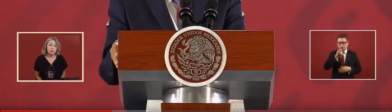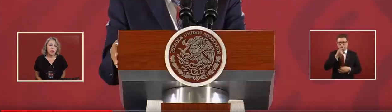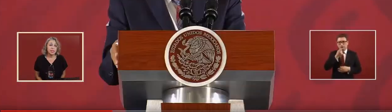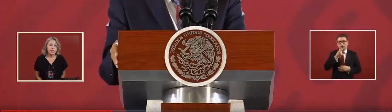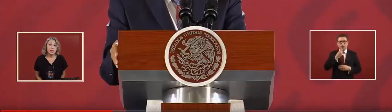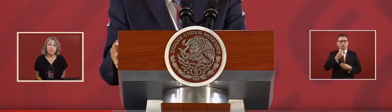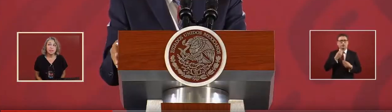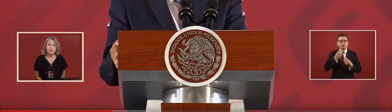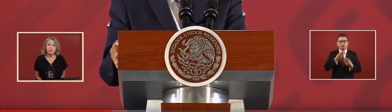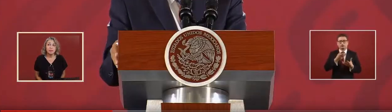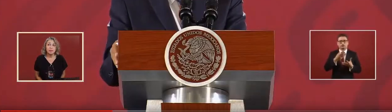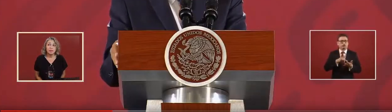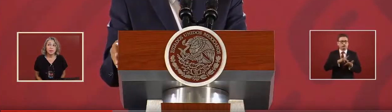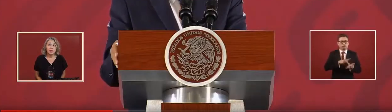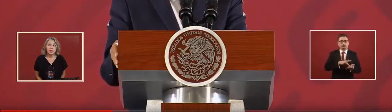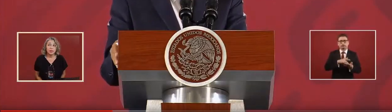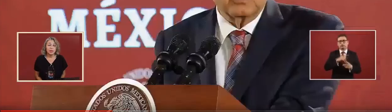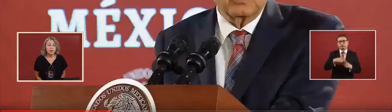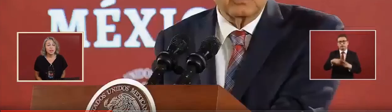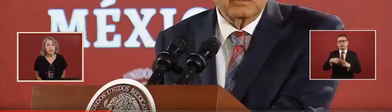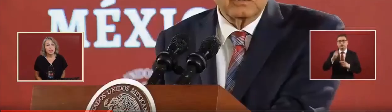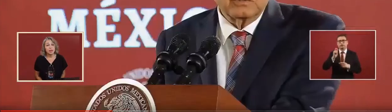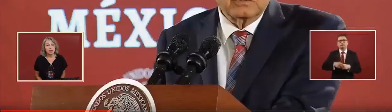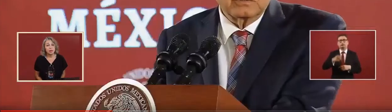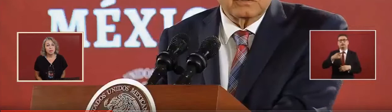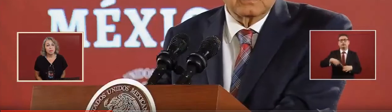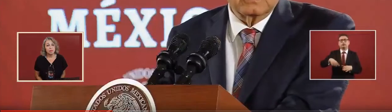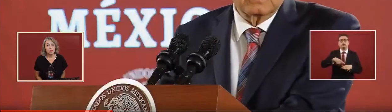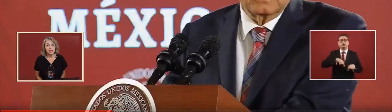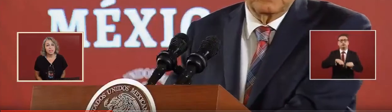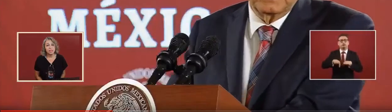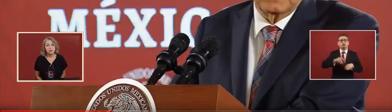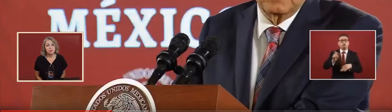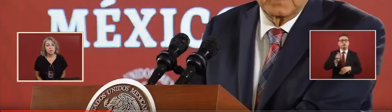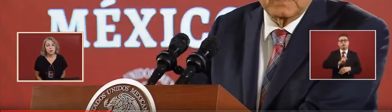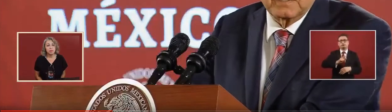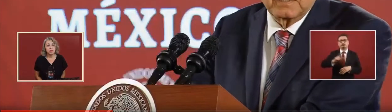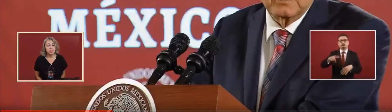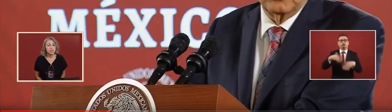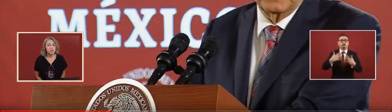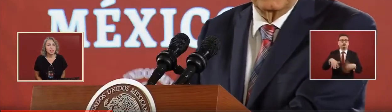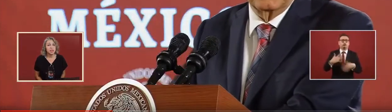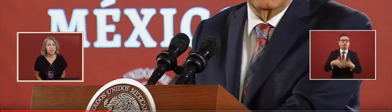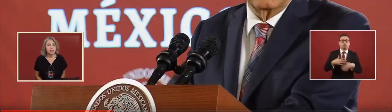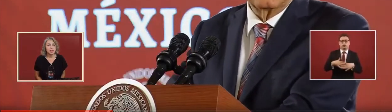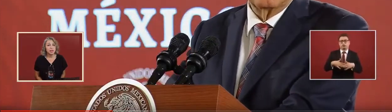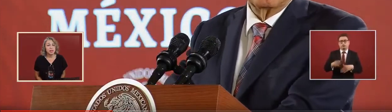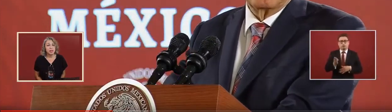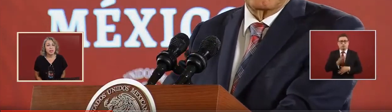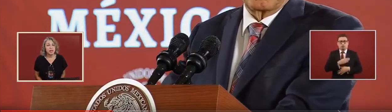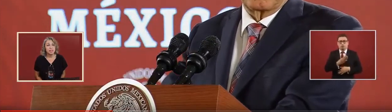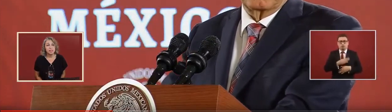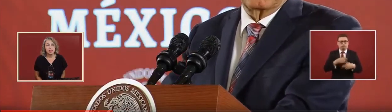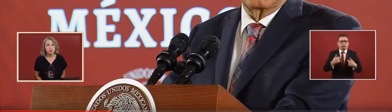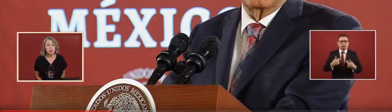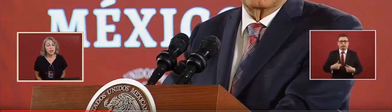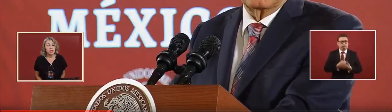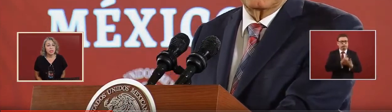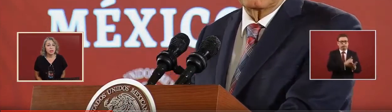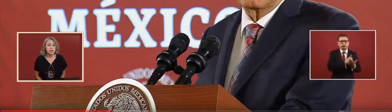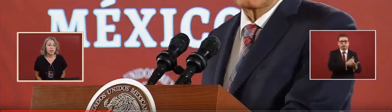because it's a profession that is a humanitarian thing,